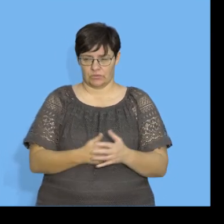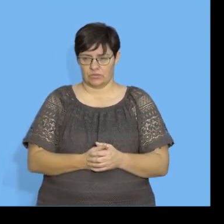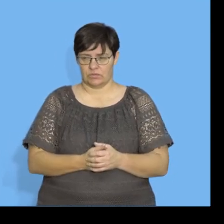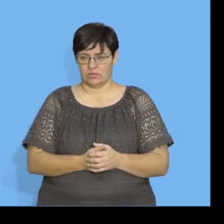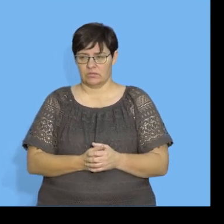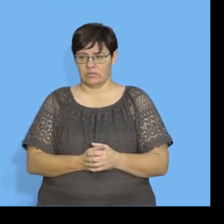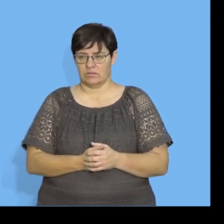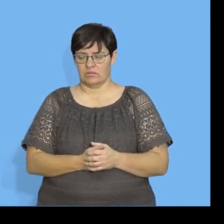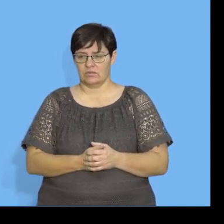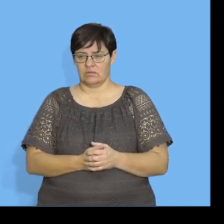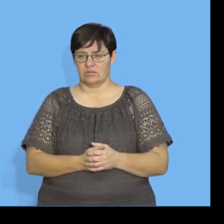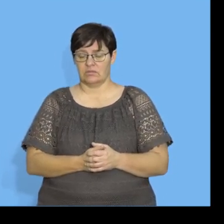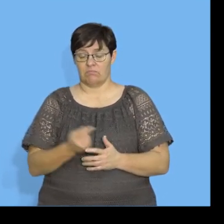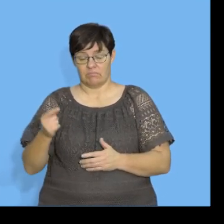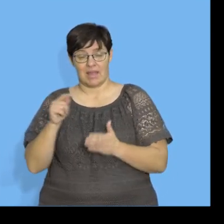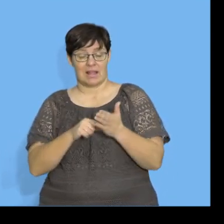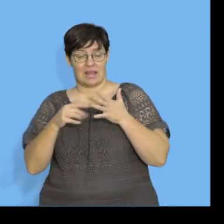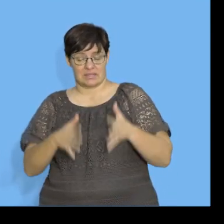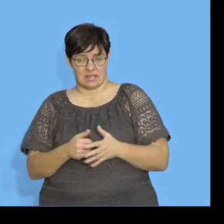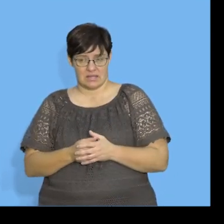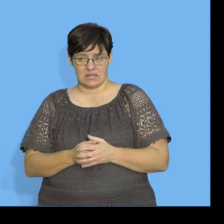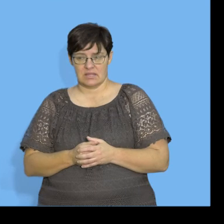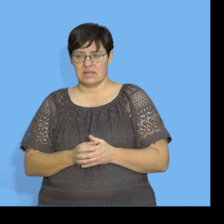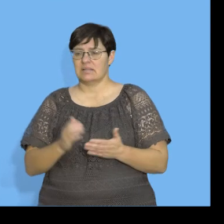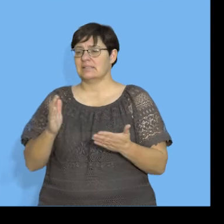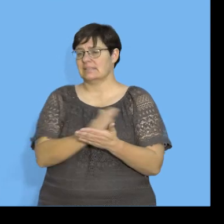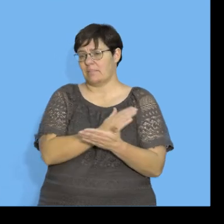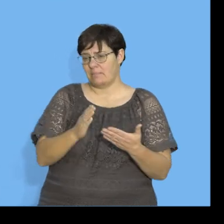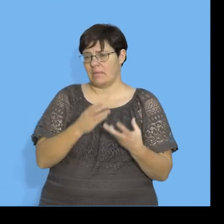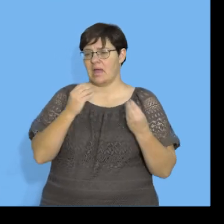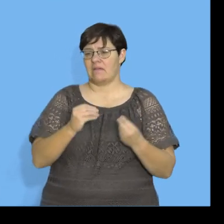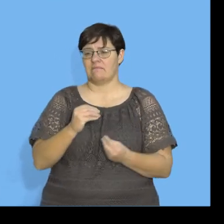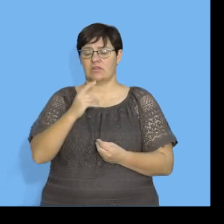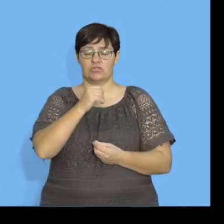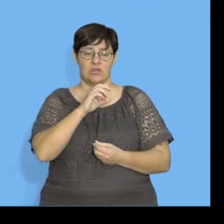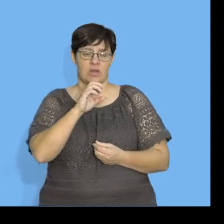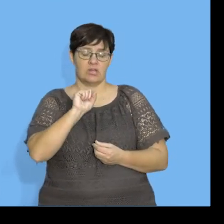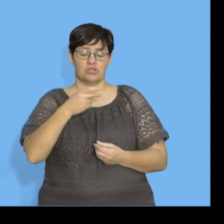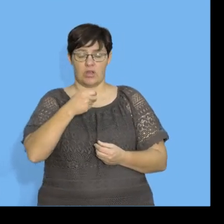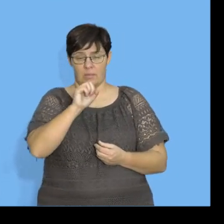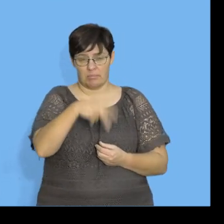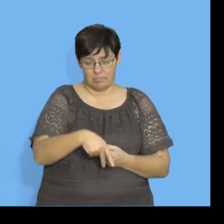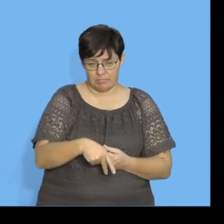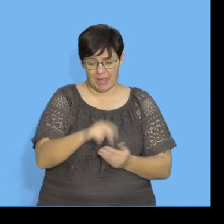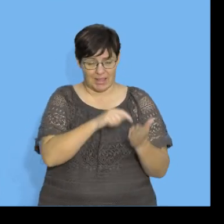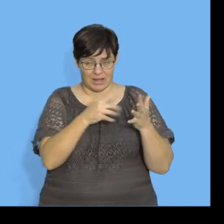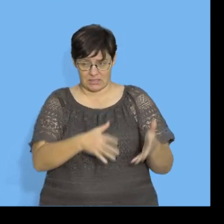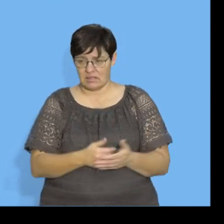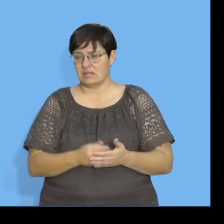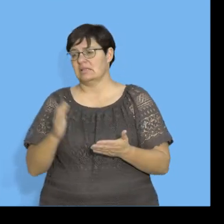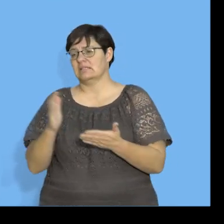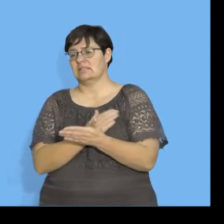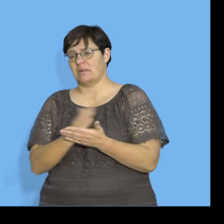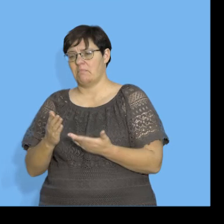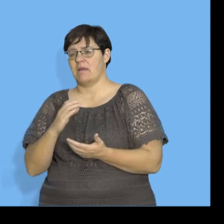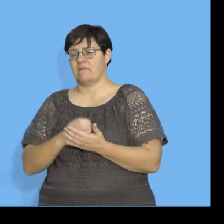So, you can, with using a calculator, some of you, you might have a sharp calculator. And some of you, you